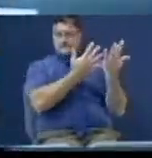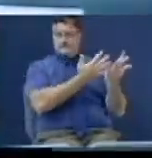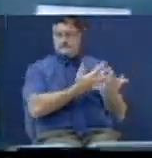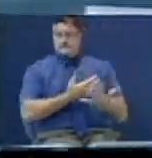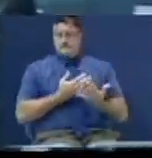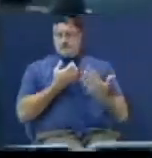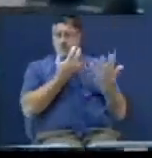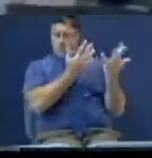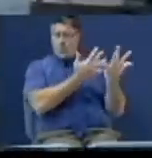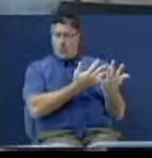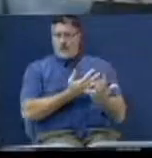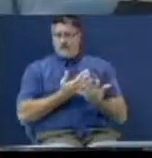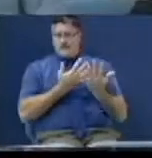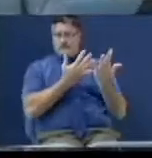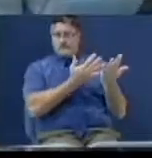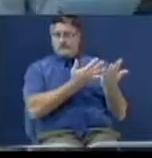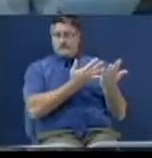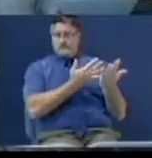Hold it!